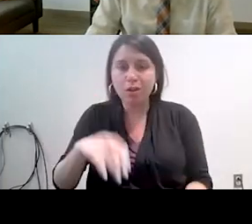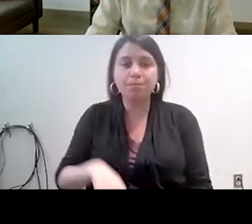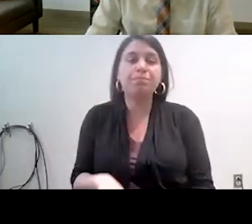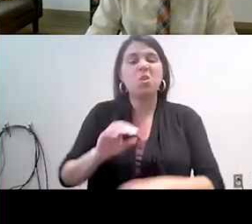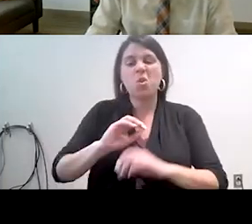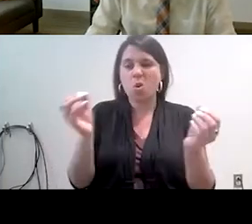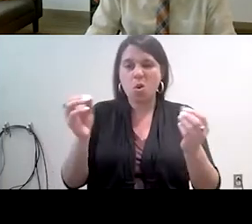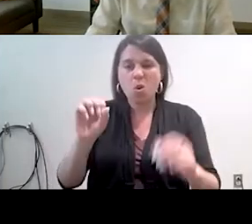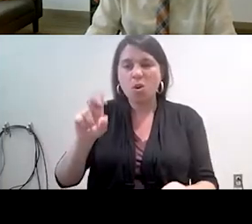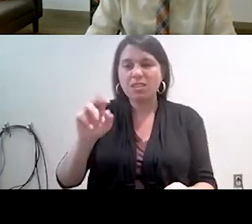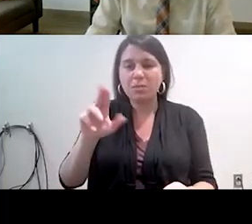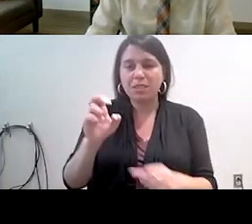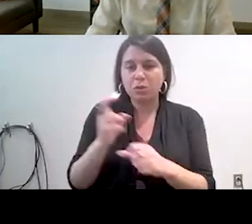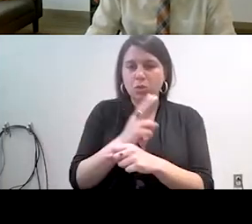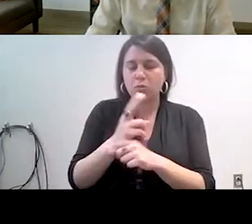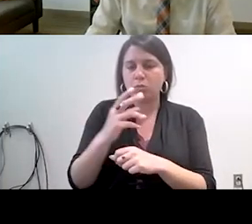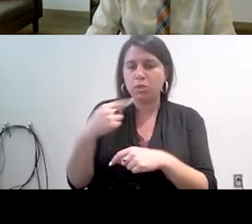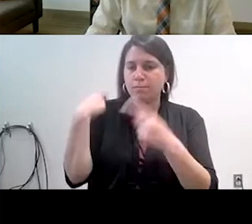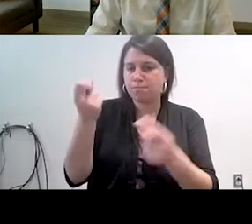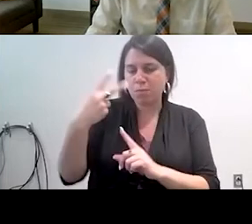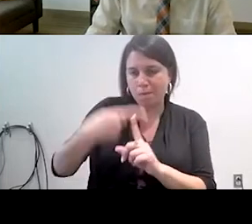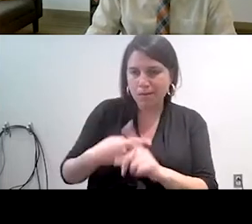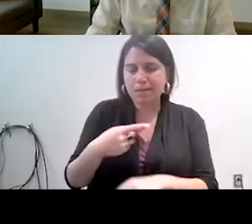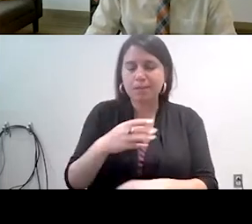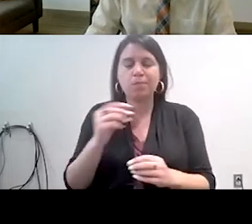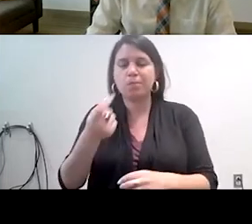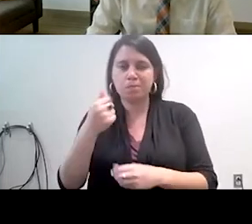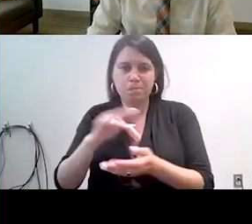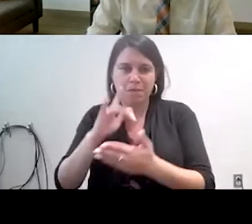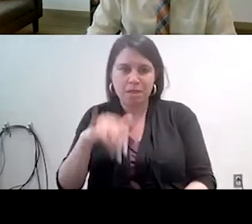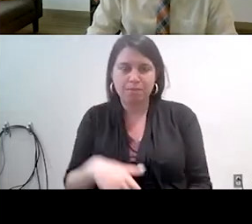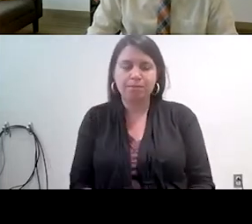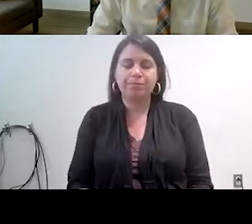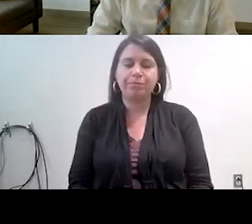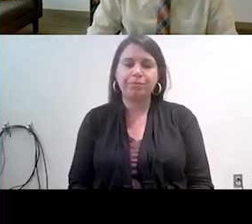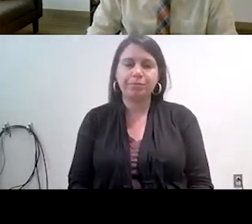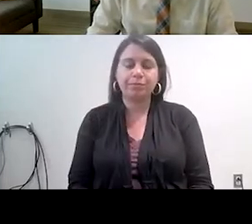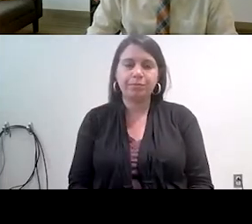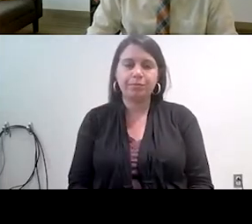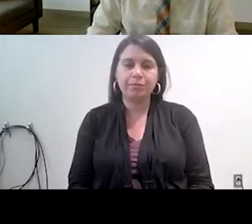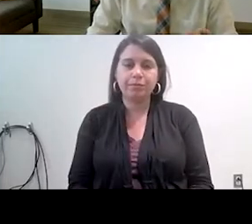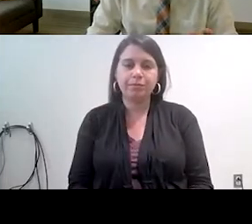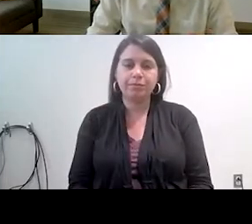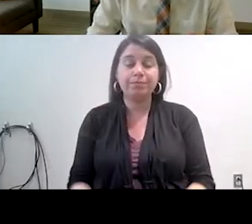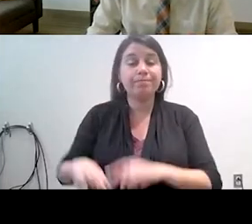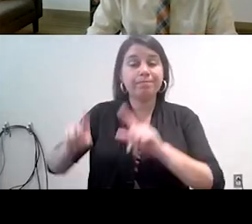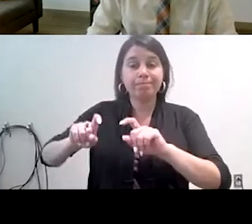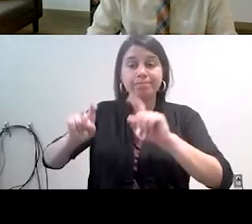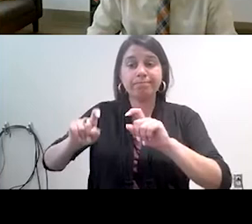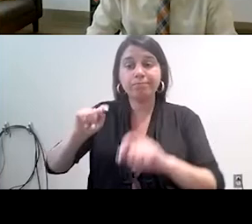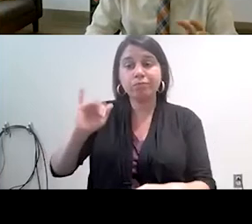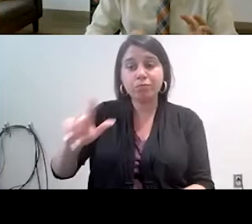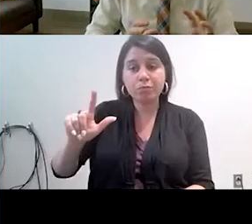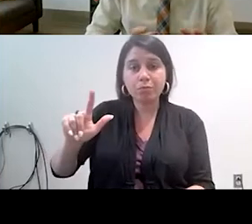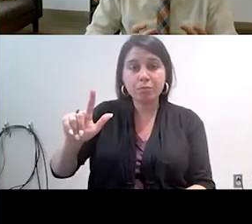12 months and not currently taking psychotropic medications. And so this is, as a pilot trial, we were not powered to detect